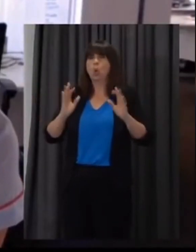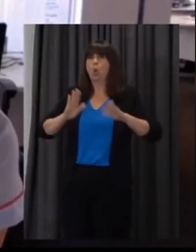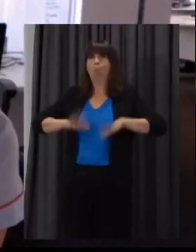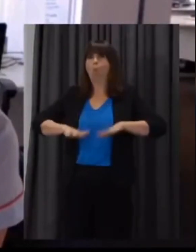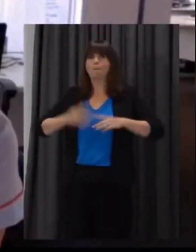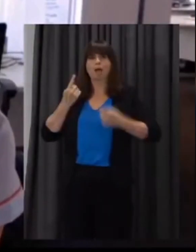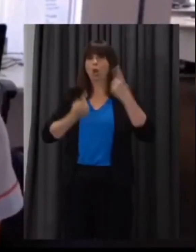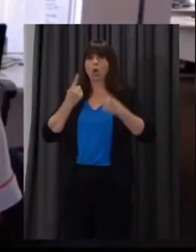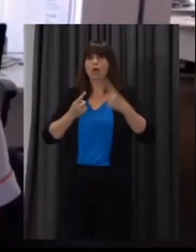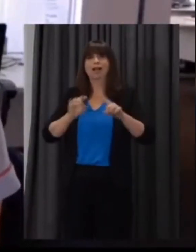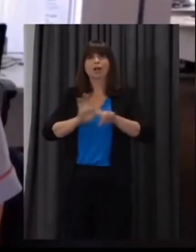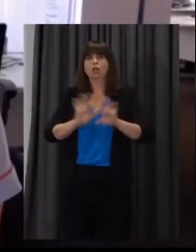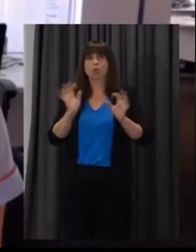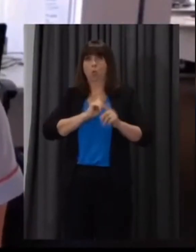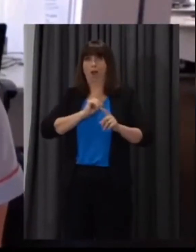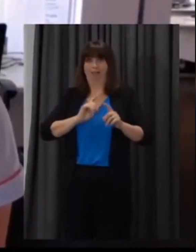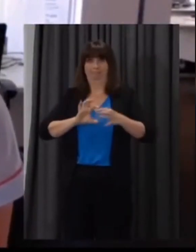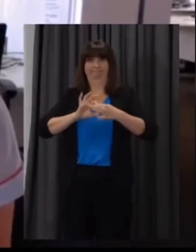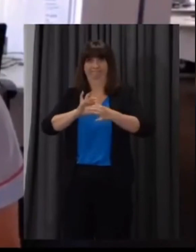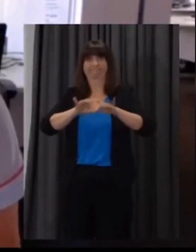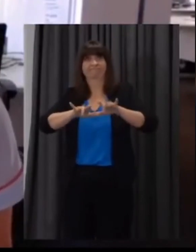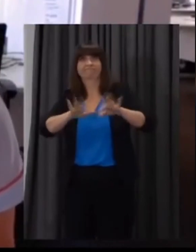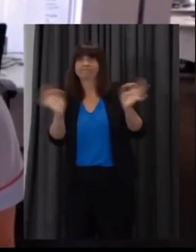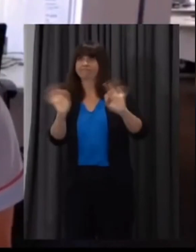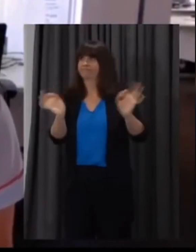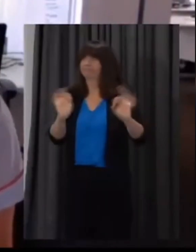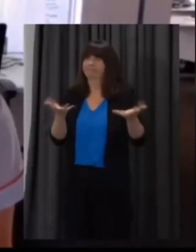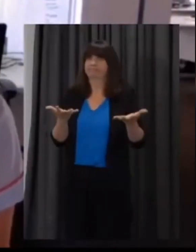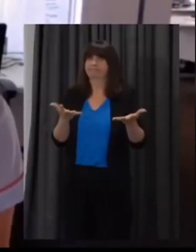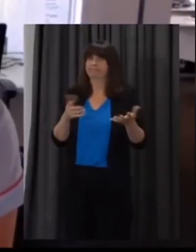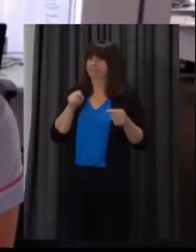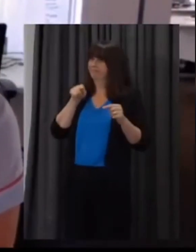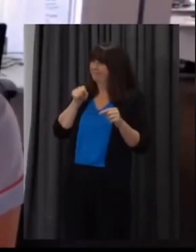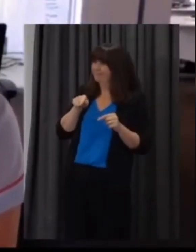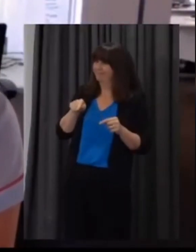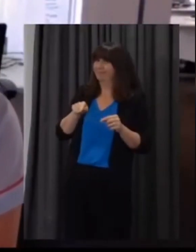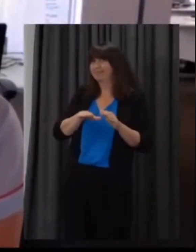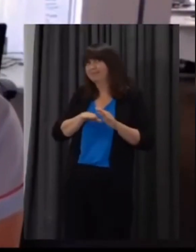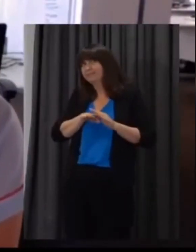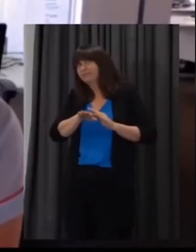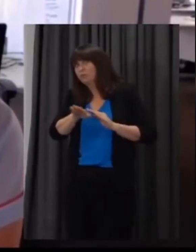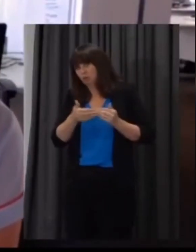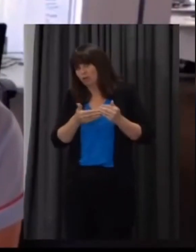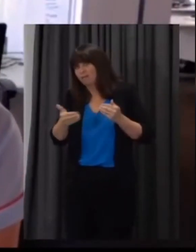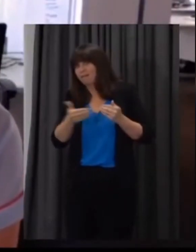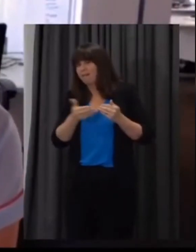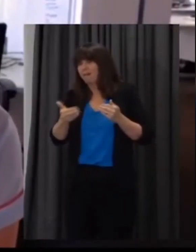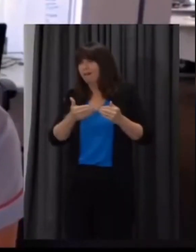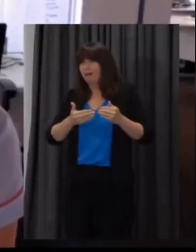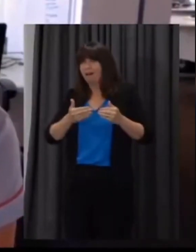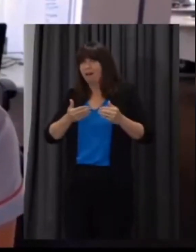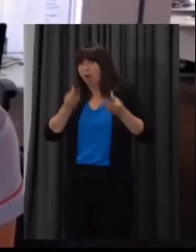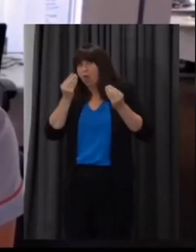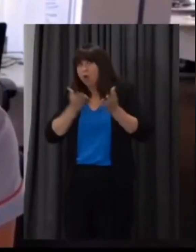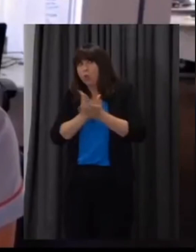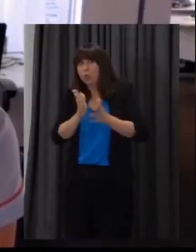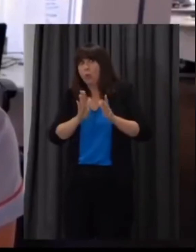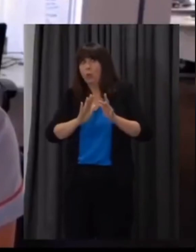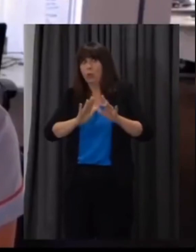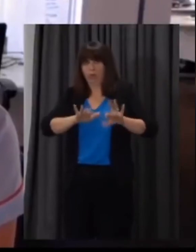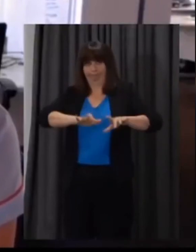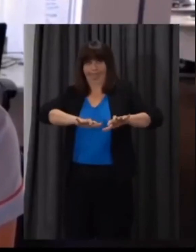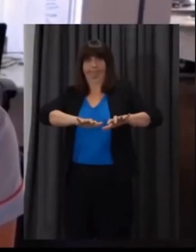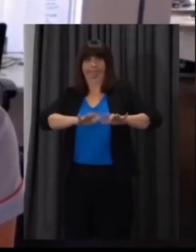on at the moment? And if this is going to be an element of education in the medium to longer term how are you going to make sure